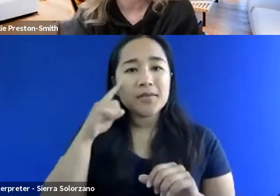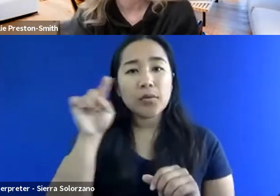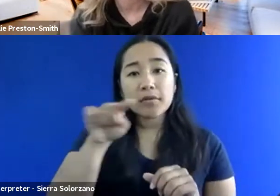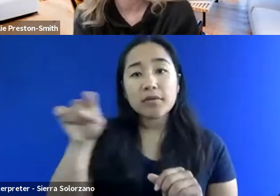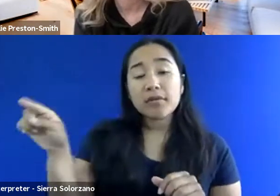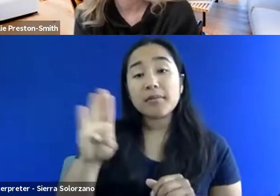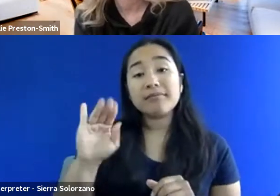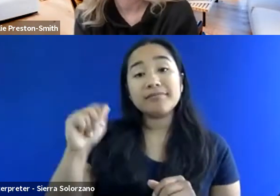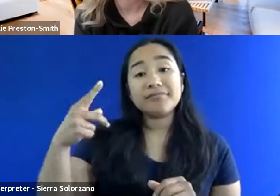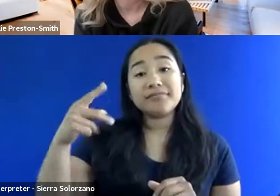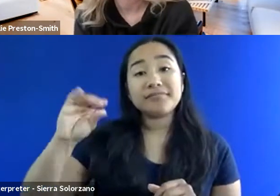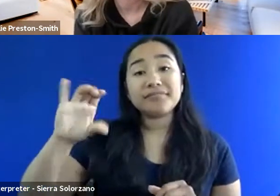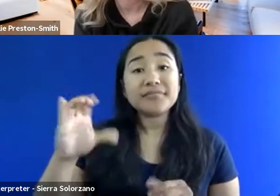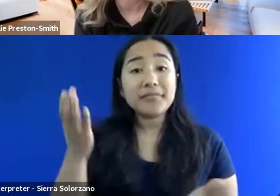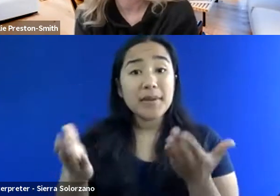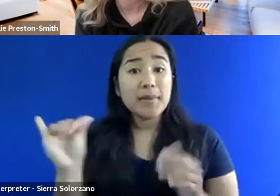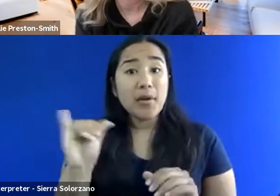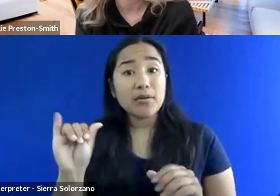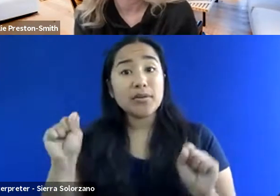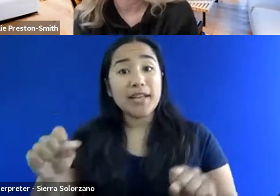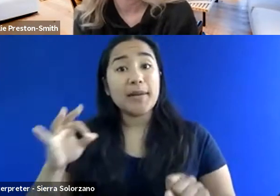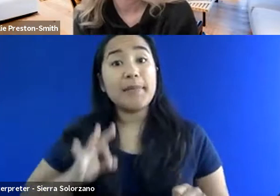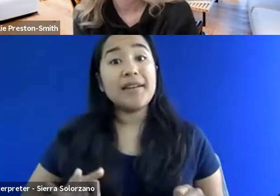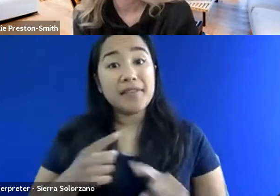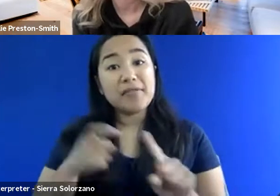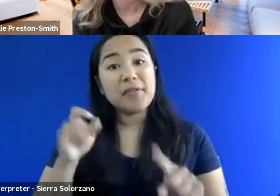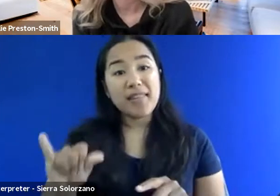color professionals who also would benefit from the information.